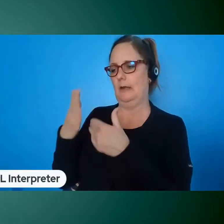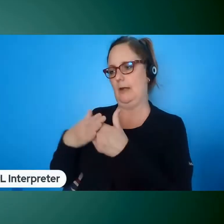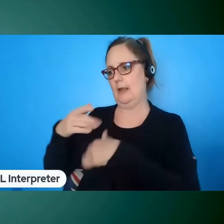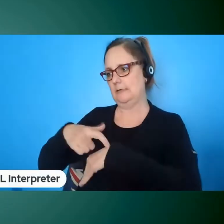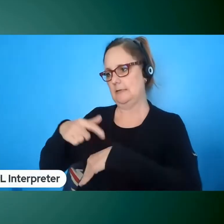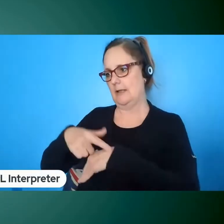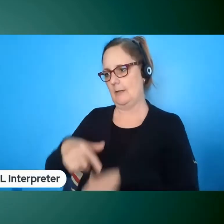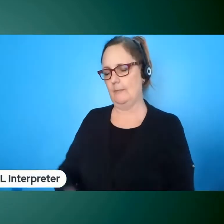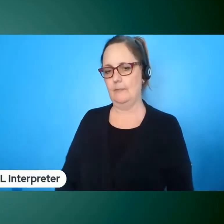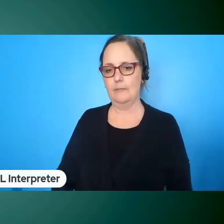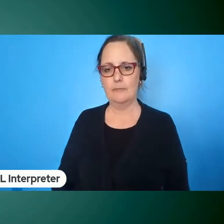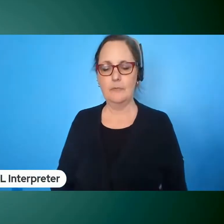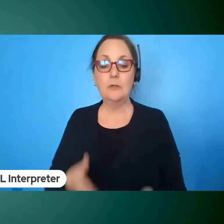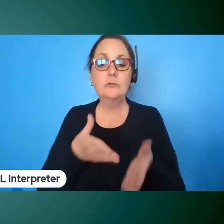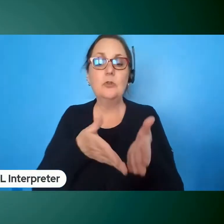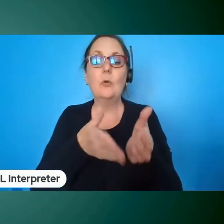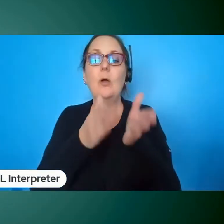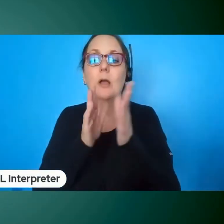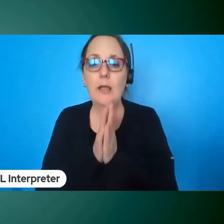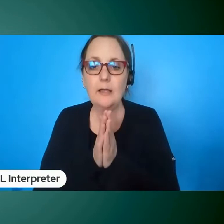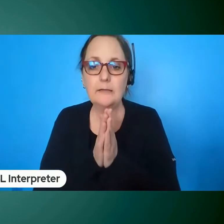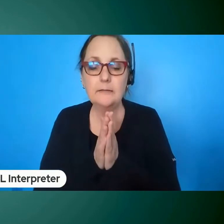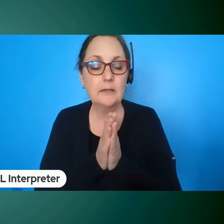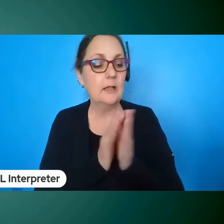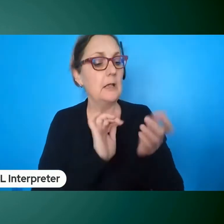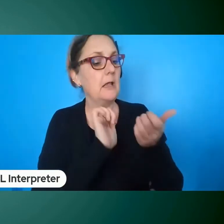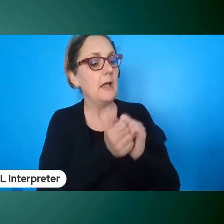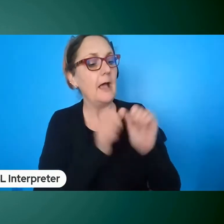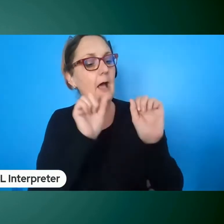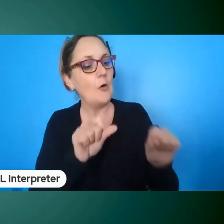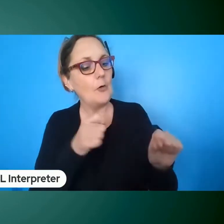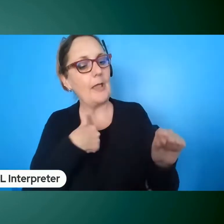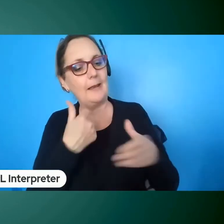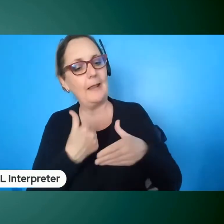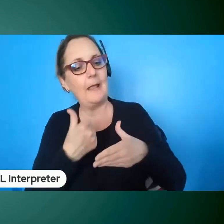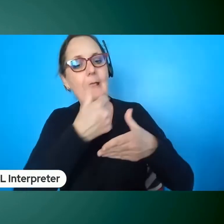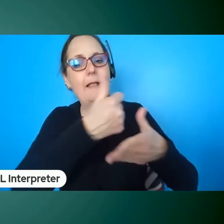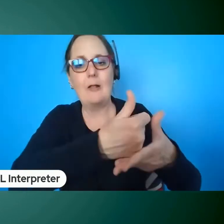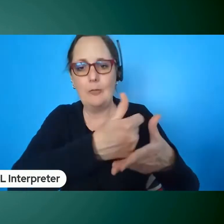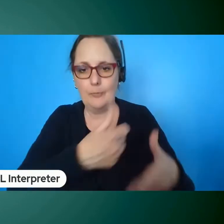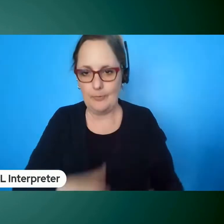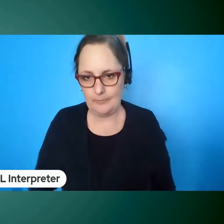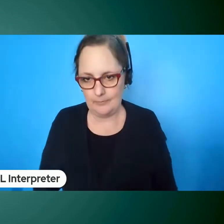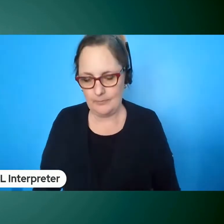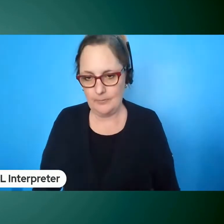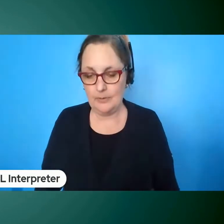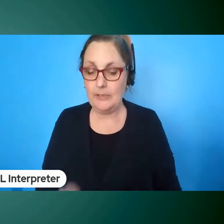asking is how can i help it's the most clear and obvious and easiest thing to do